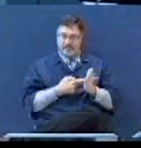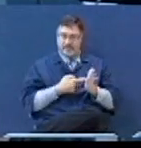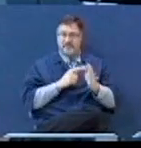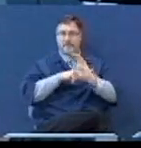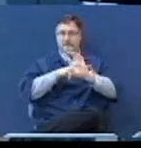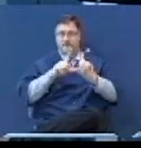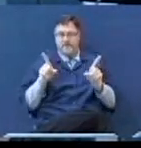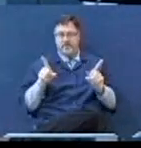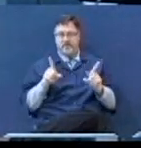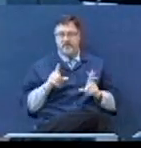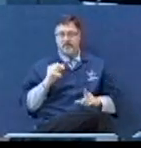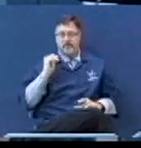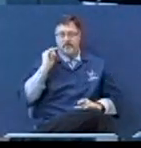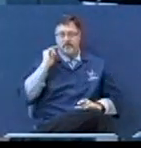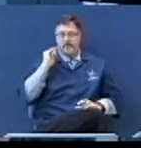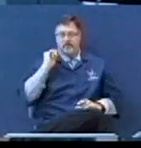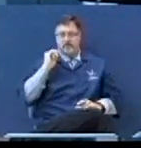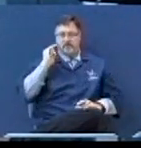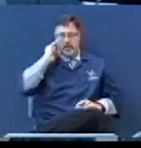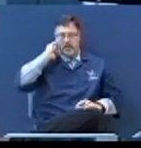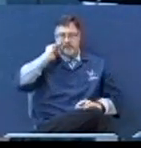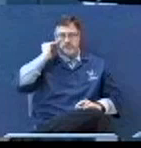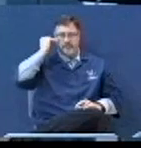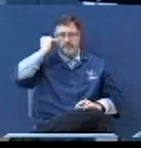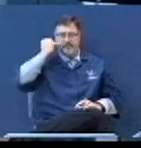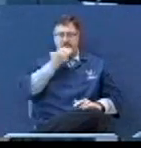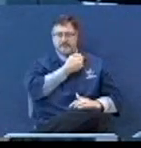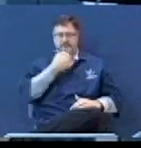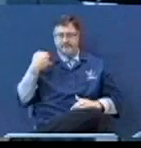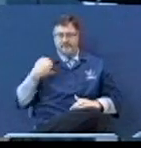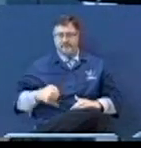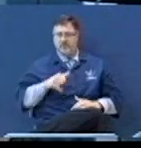That the Japanese don't even have that in their history books.